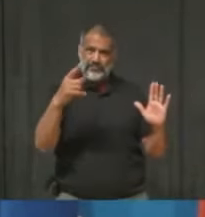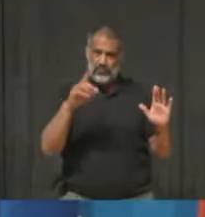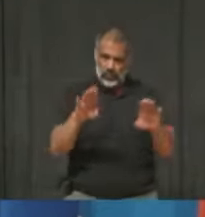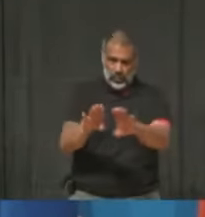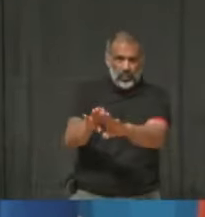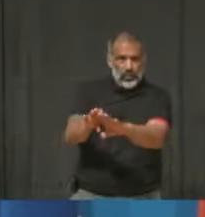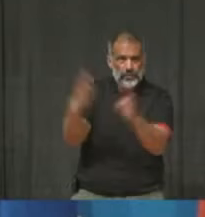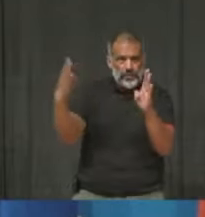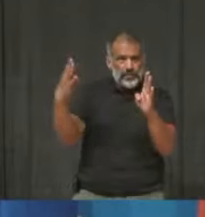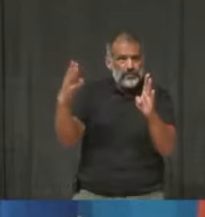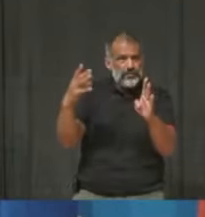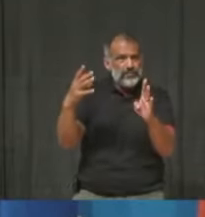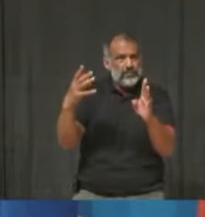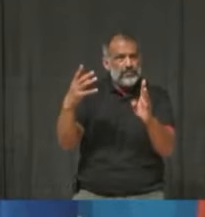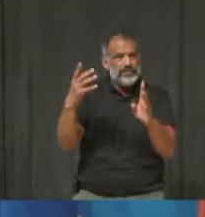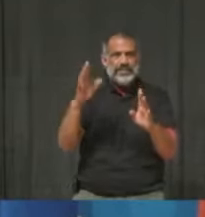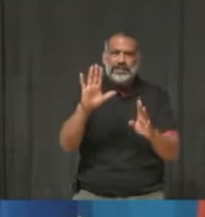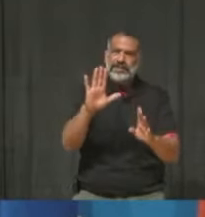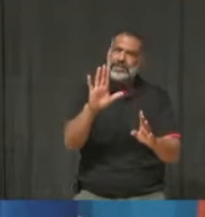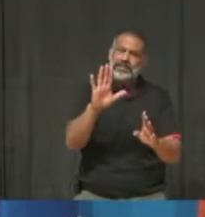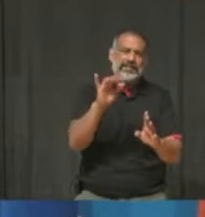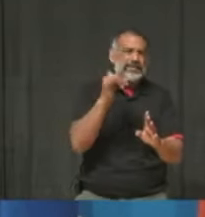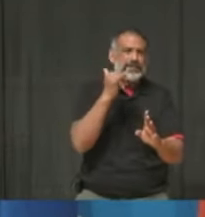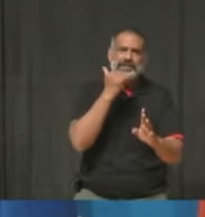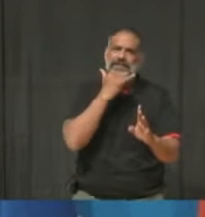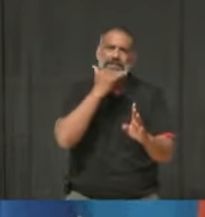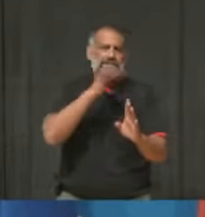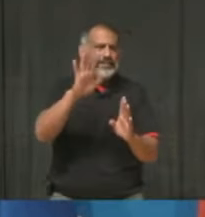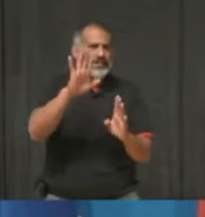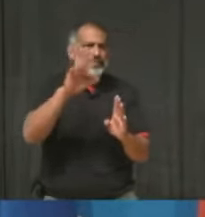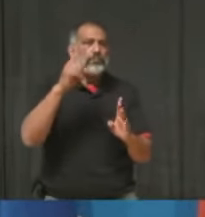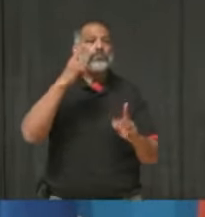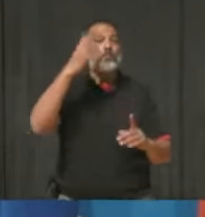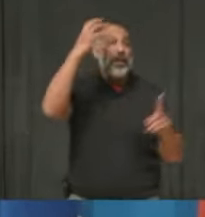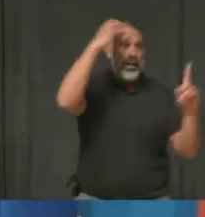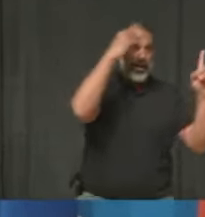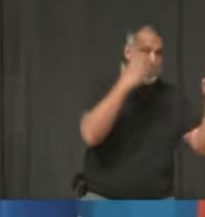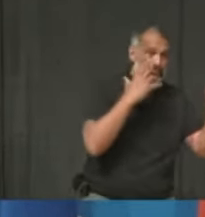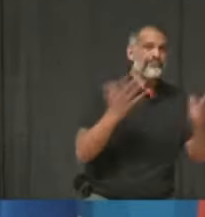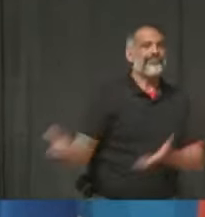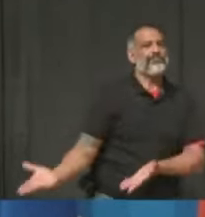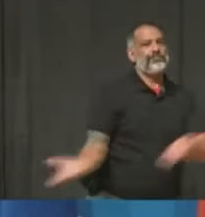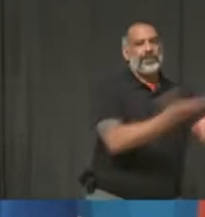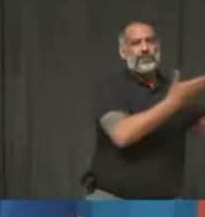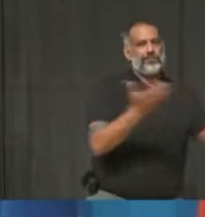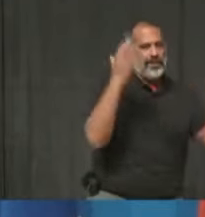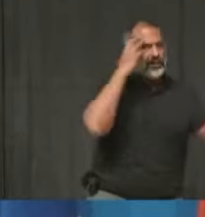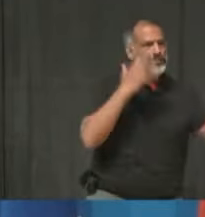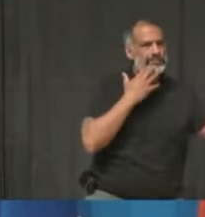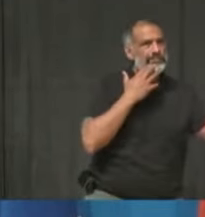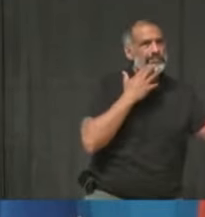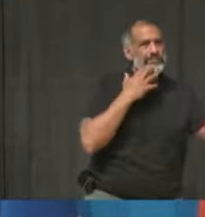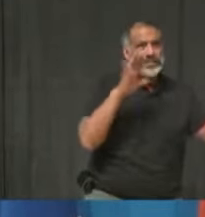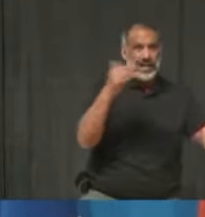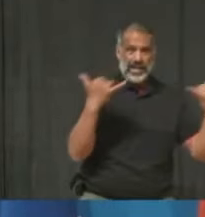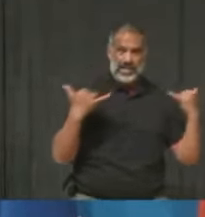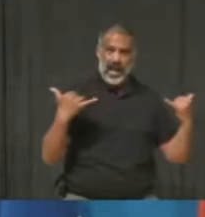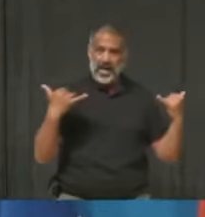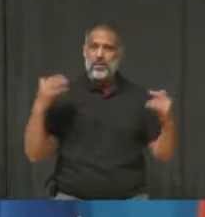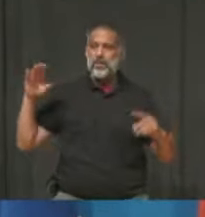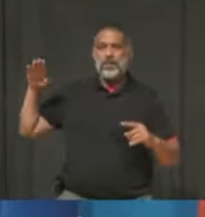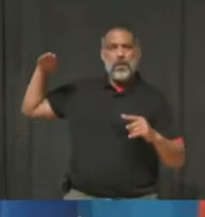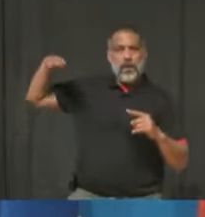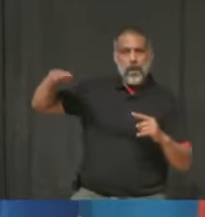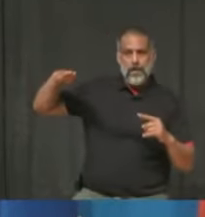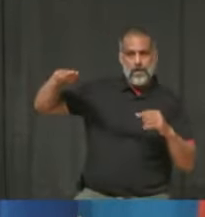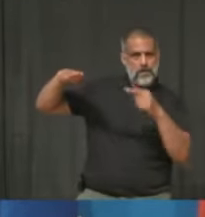given that our numbers, case counts, hospitalization rates continue to be so high. But now that we've plateaued and we seem to be